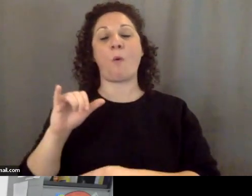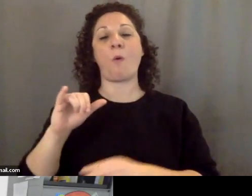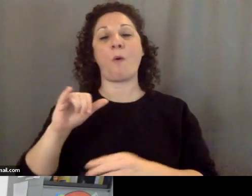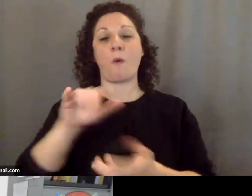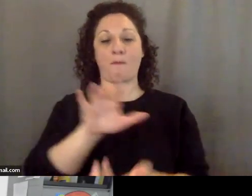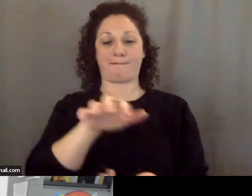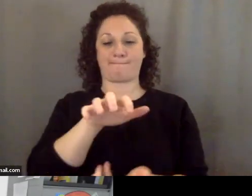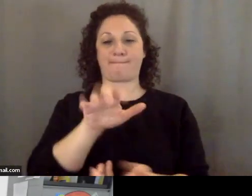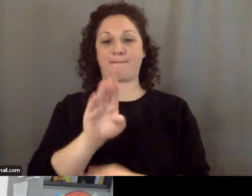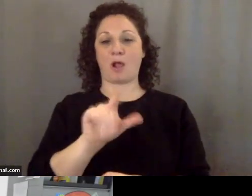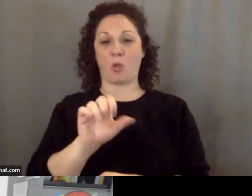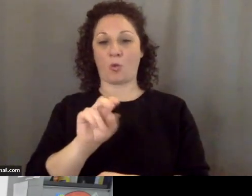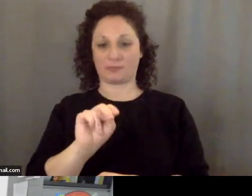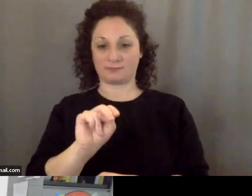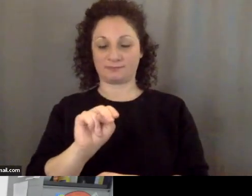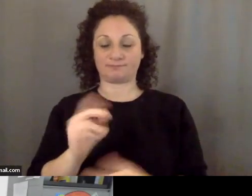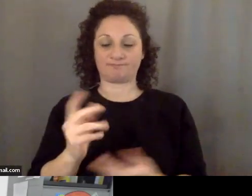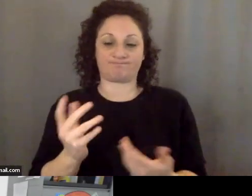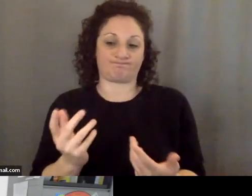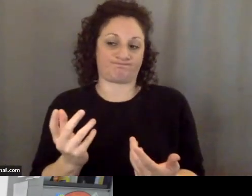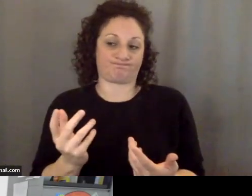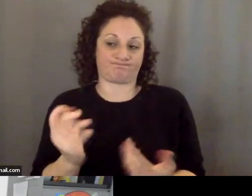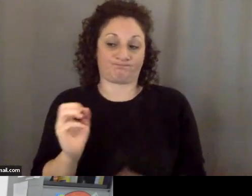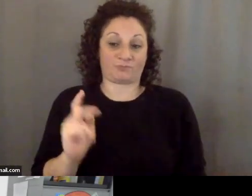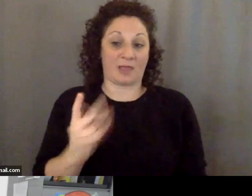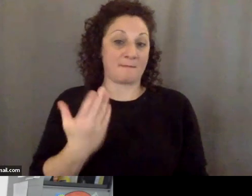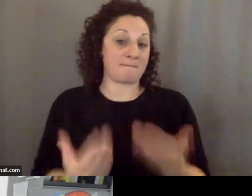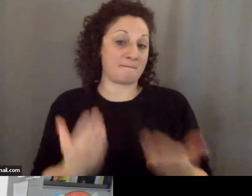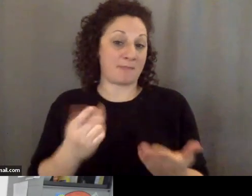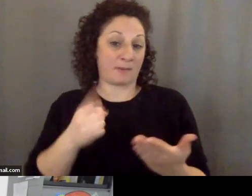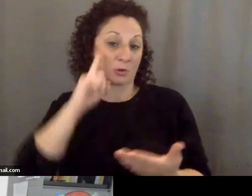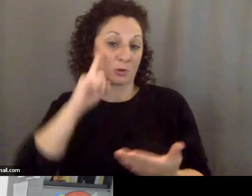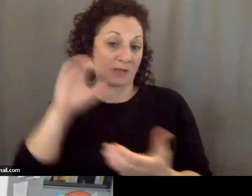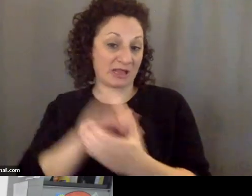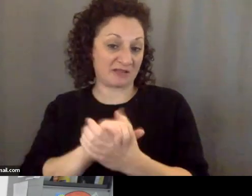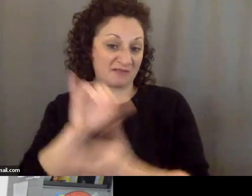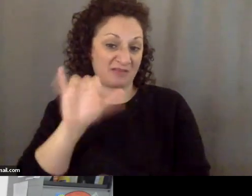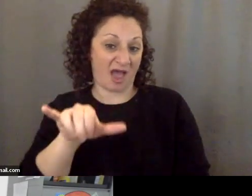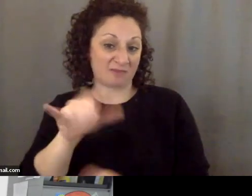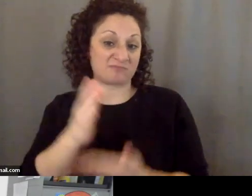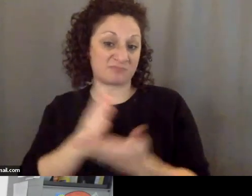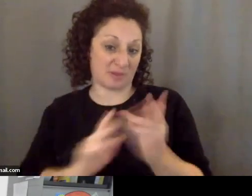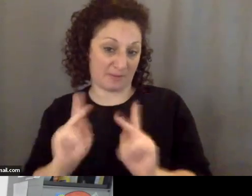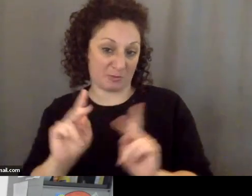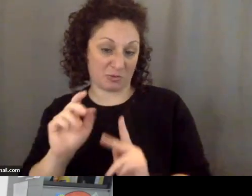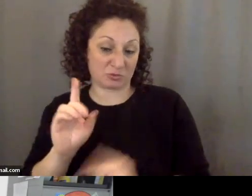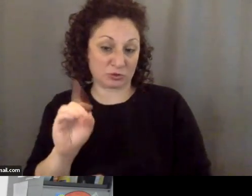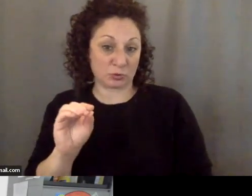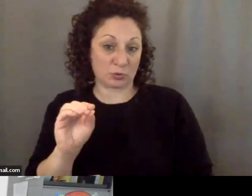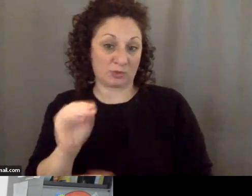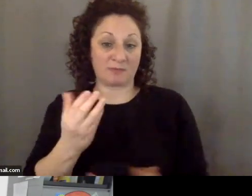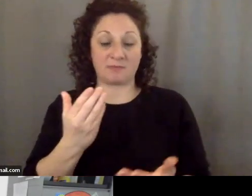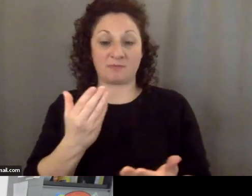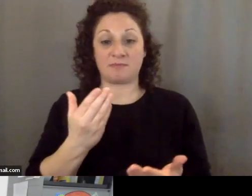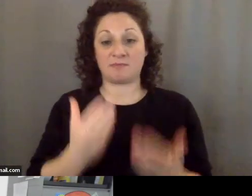Okay. You may want to believe that, and some people do. And you may not want to believe that, which more